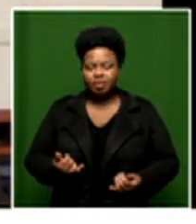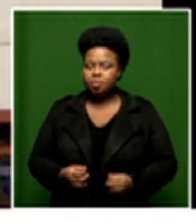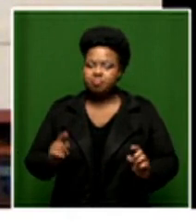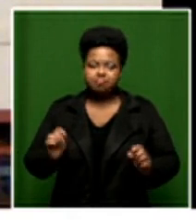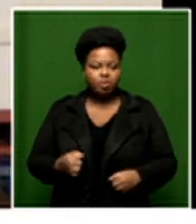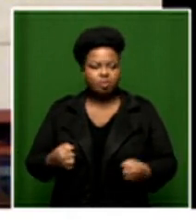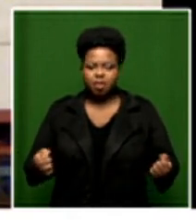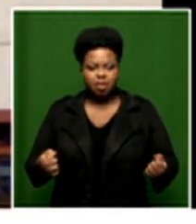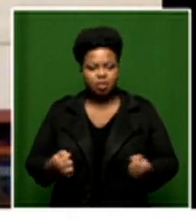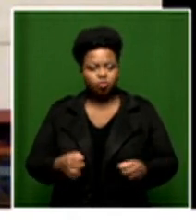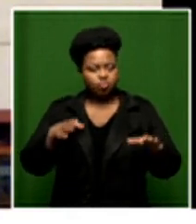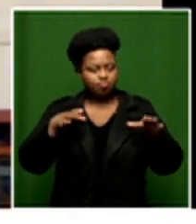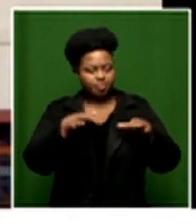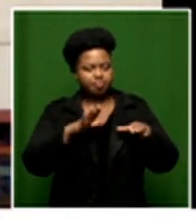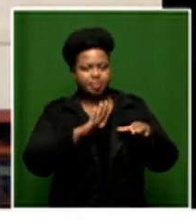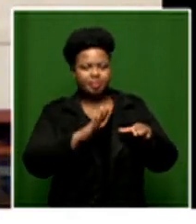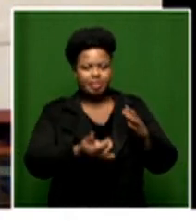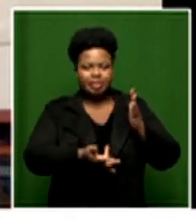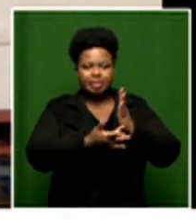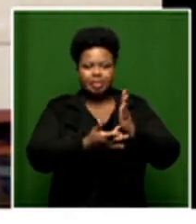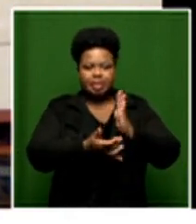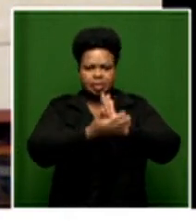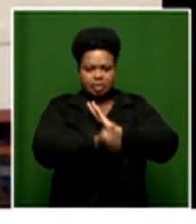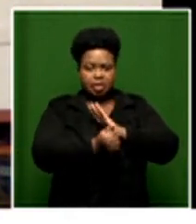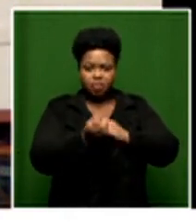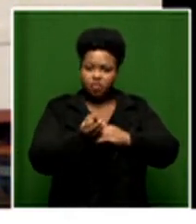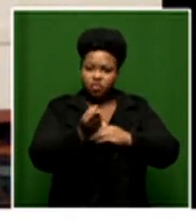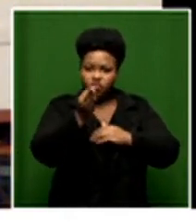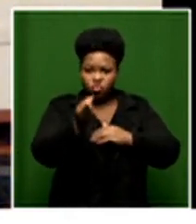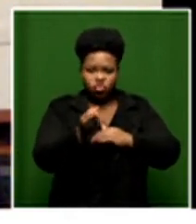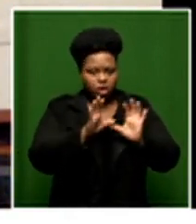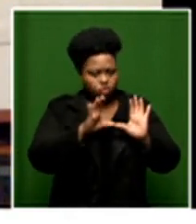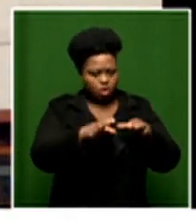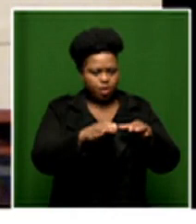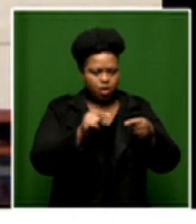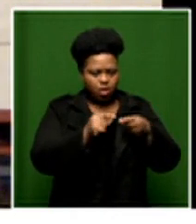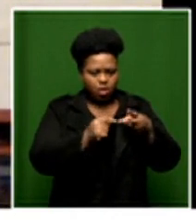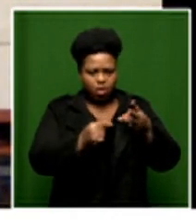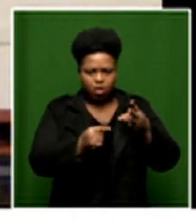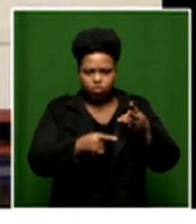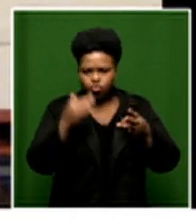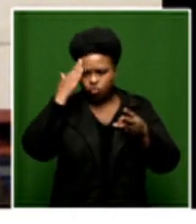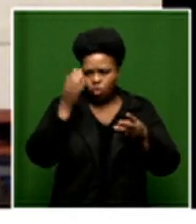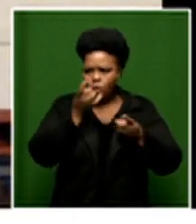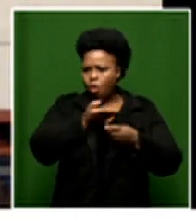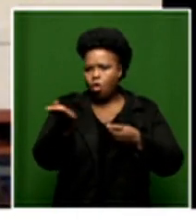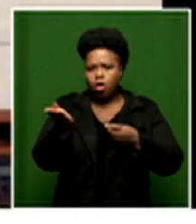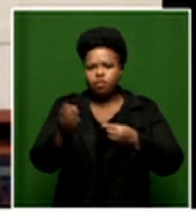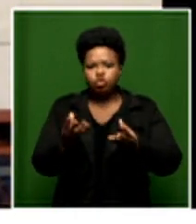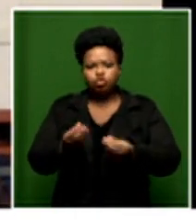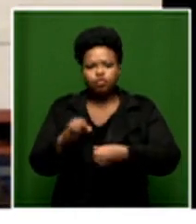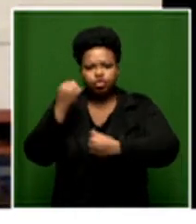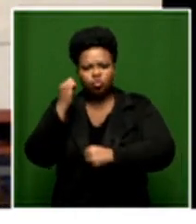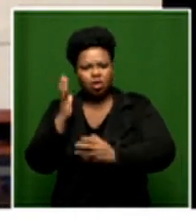classify the actual technical skill that will be required in the future we can't turn everyone into software engineers right